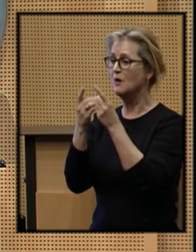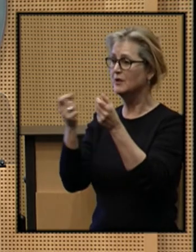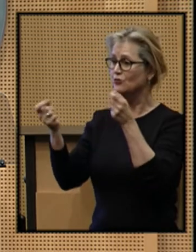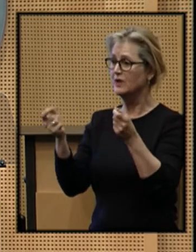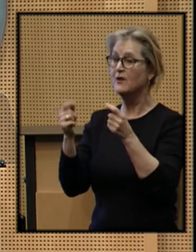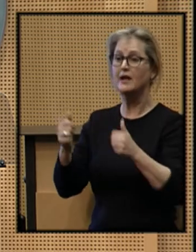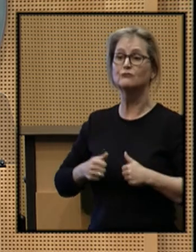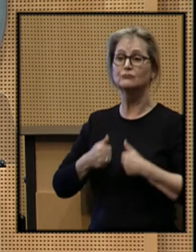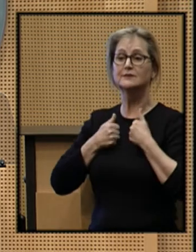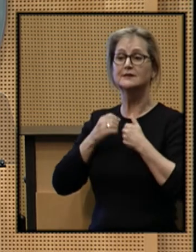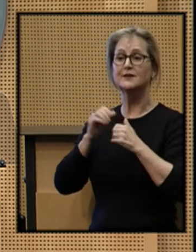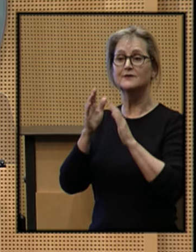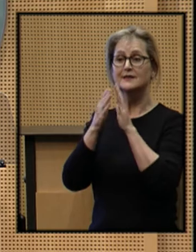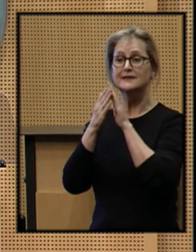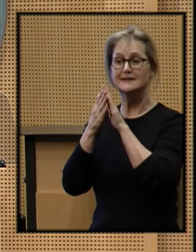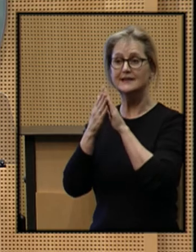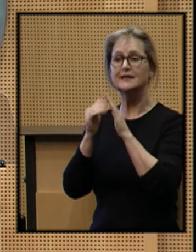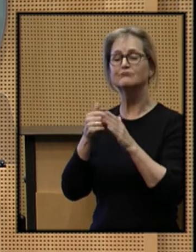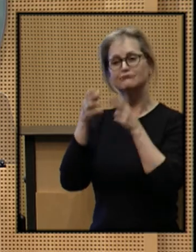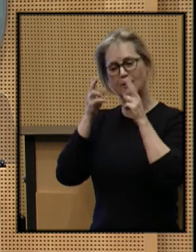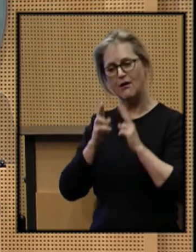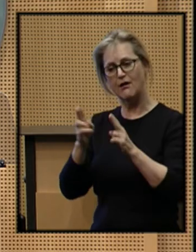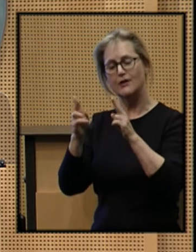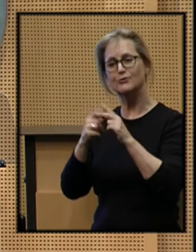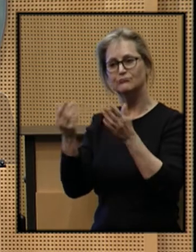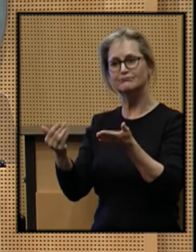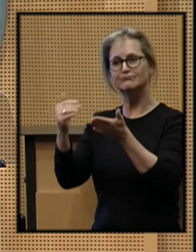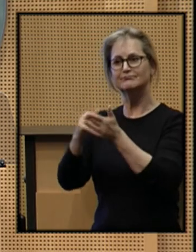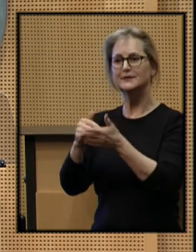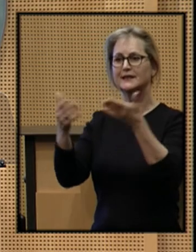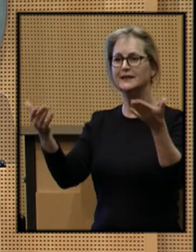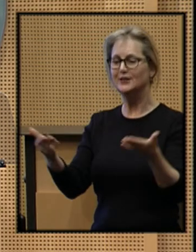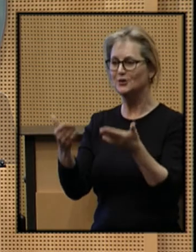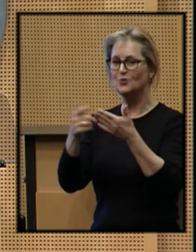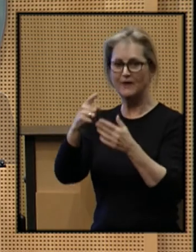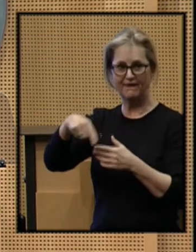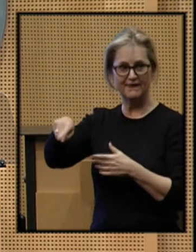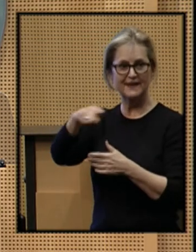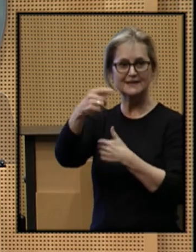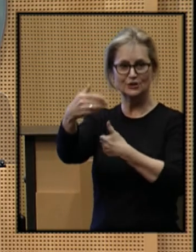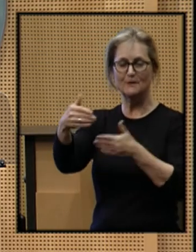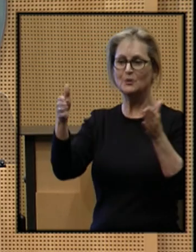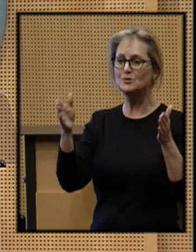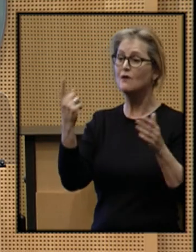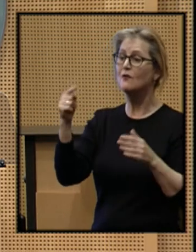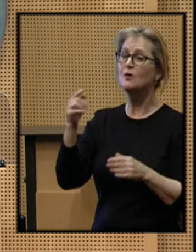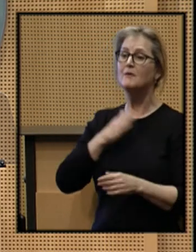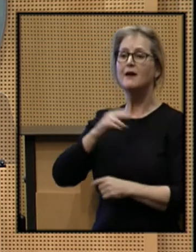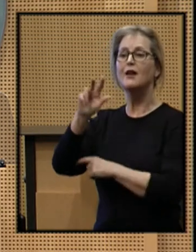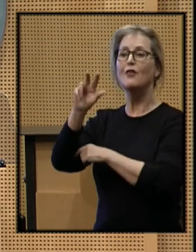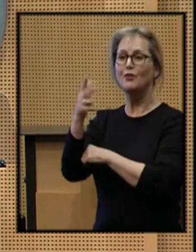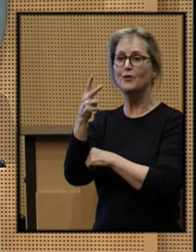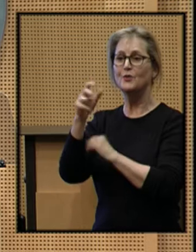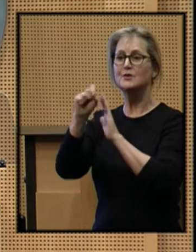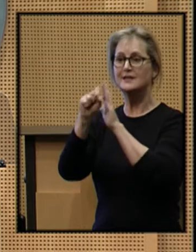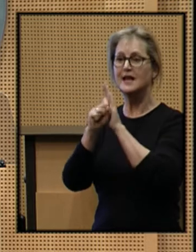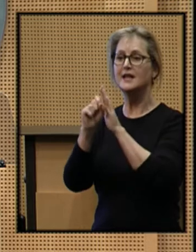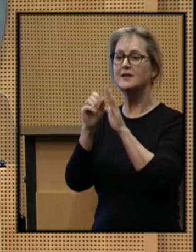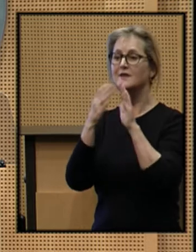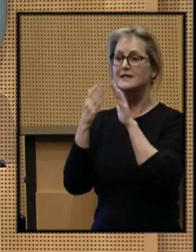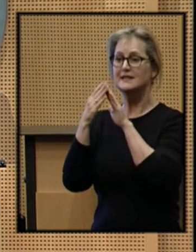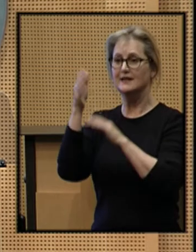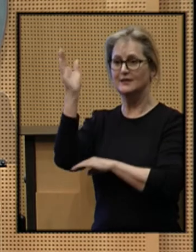residents of the city. It is an honor to once again be here in these chambers for my third State of the City